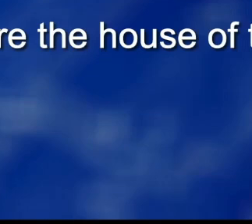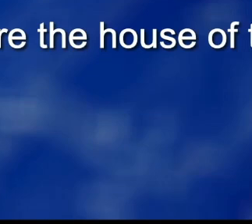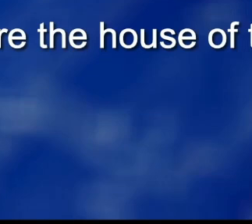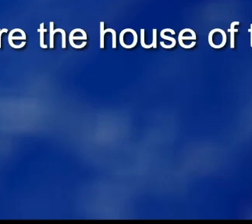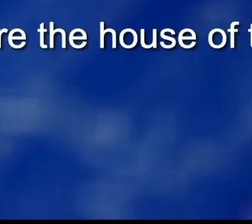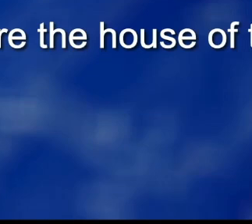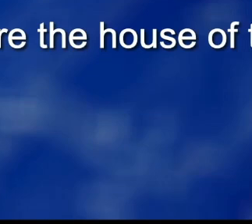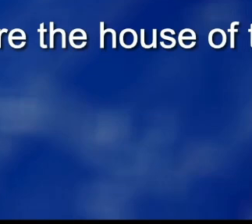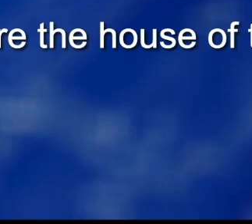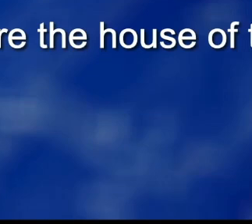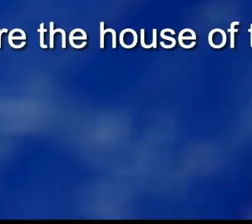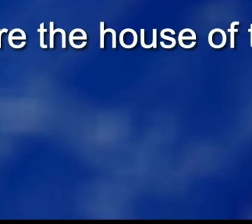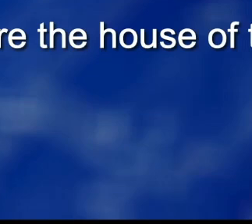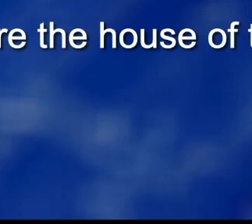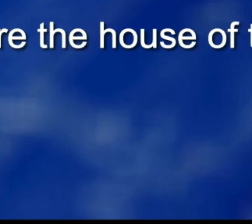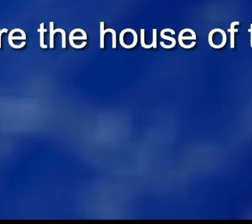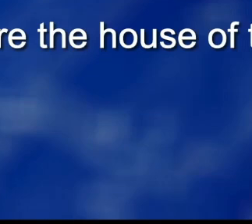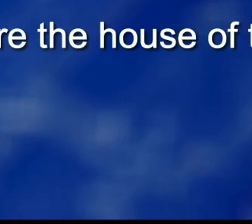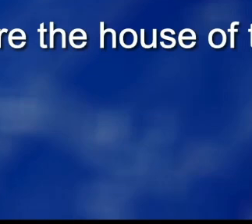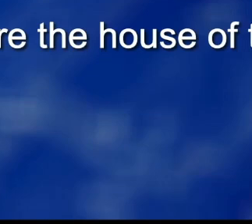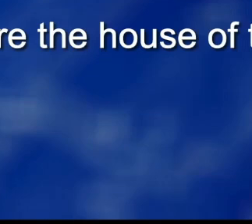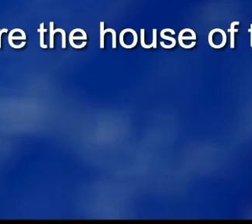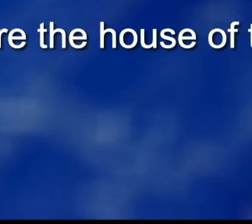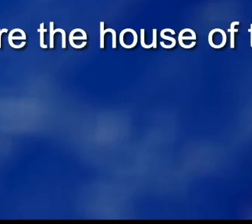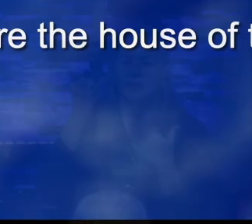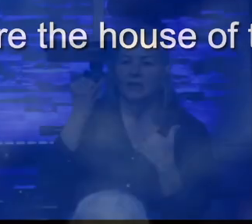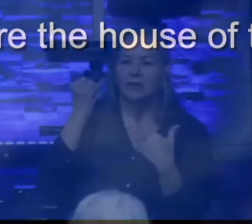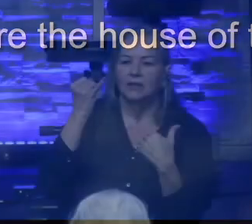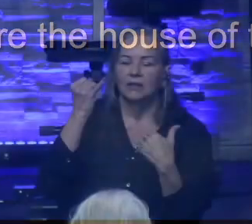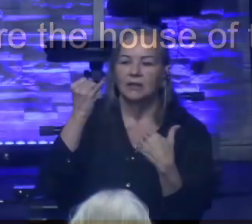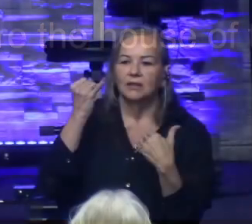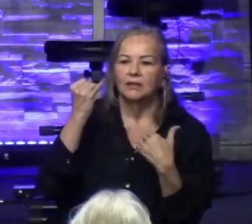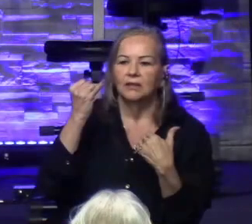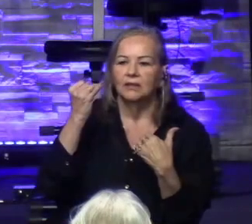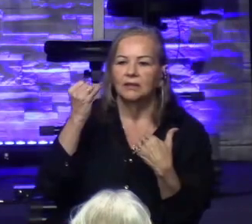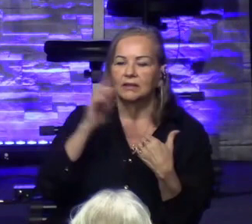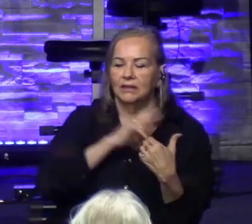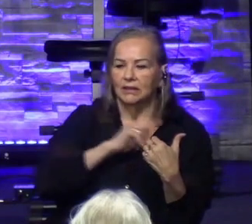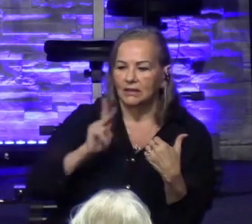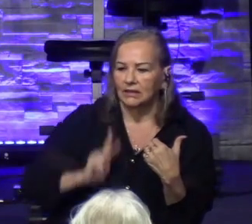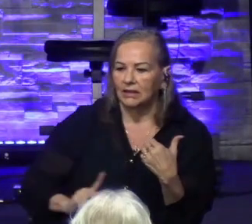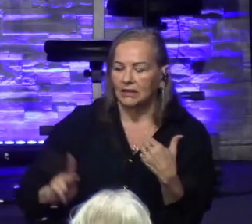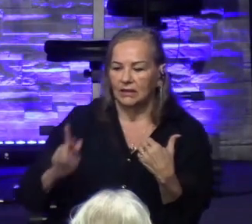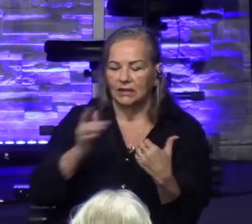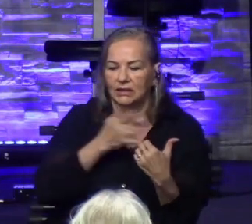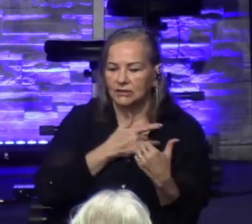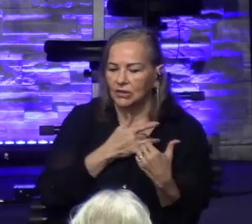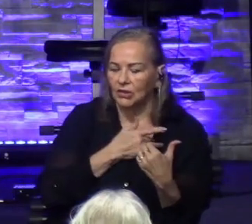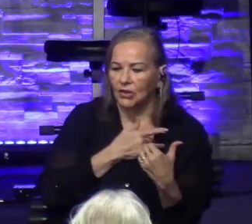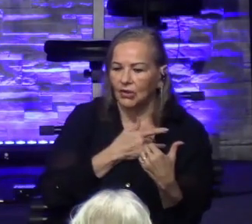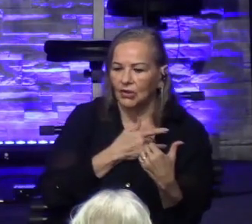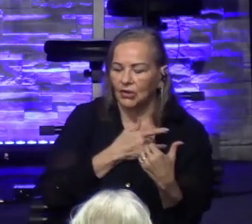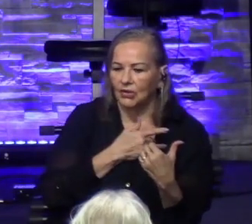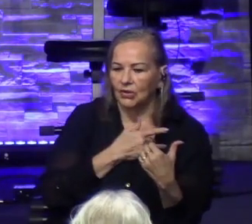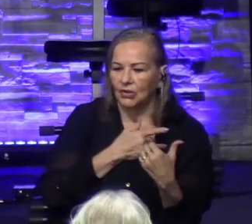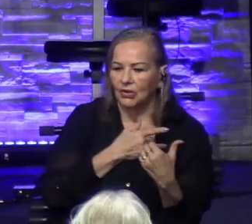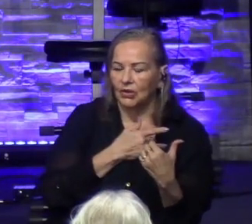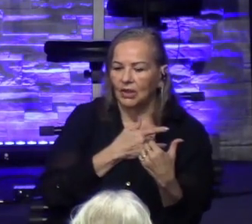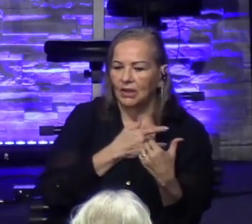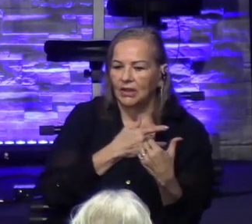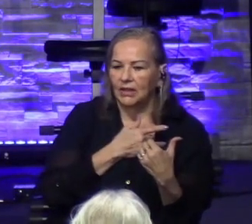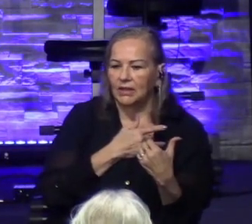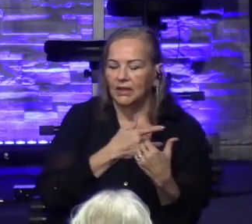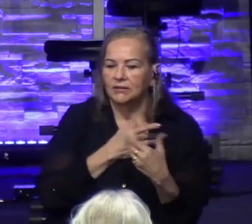with and his heart. We're talking about Joash. With his heart, he has a seed of emotions.